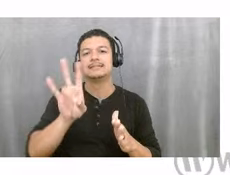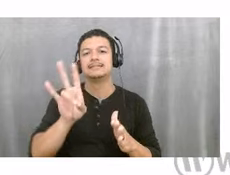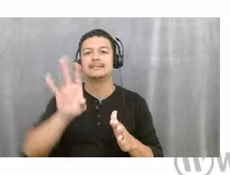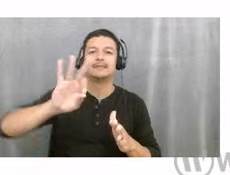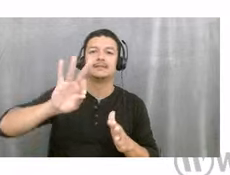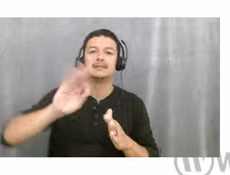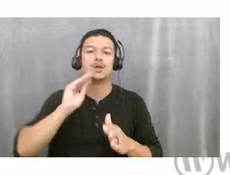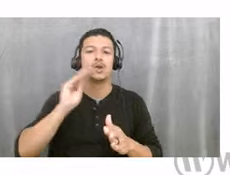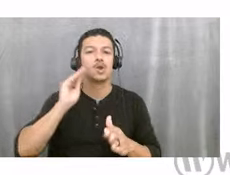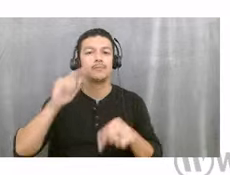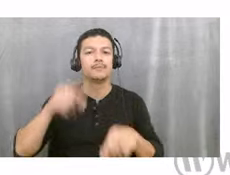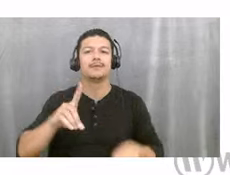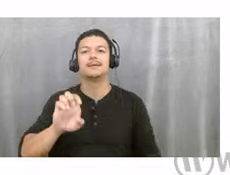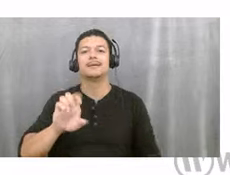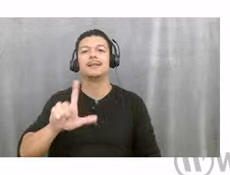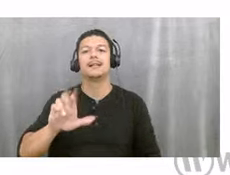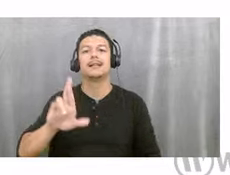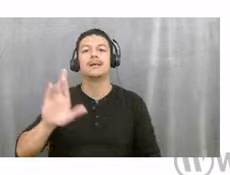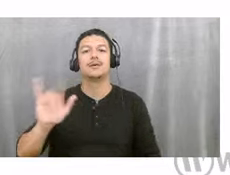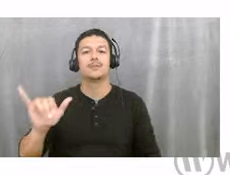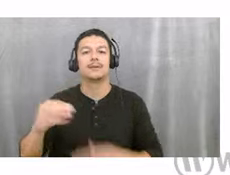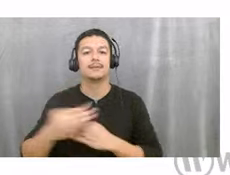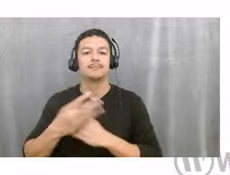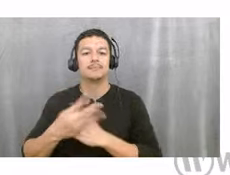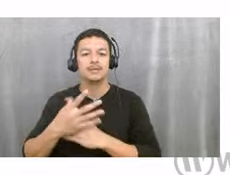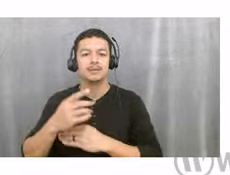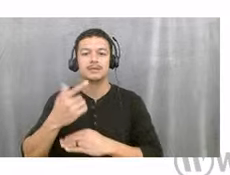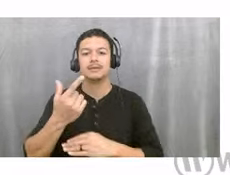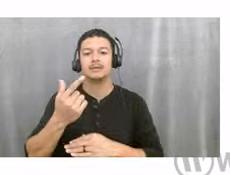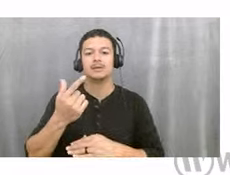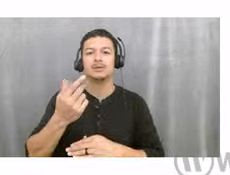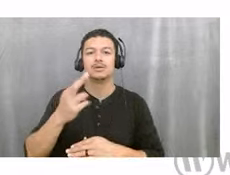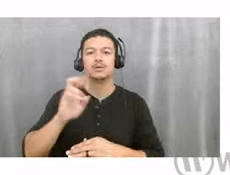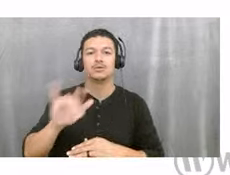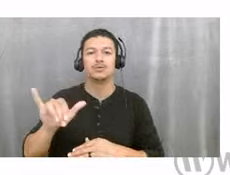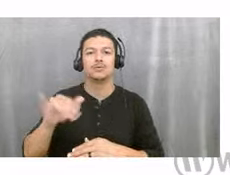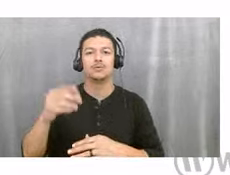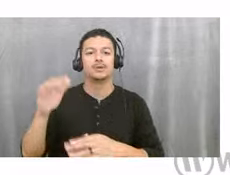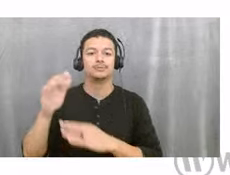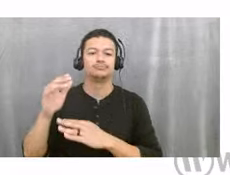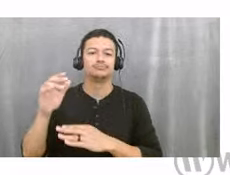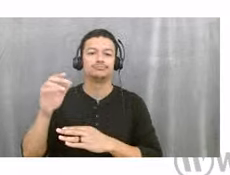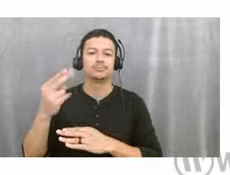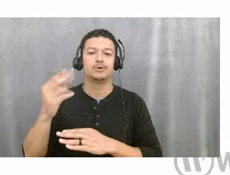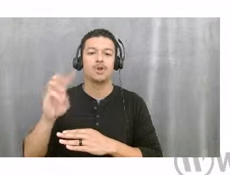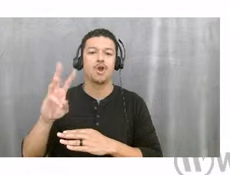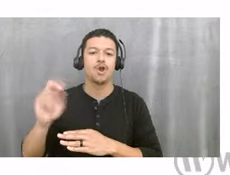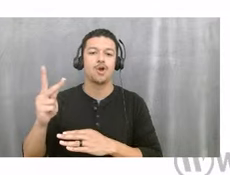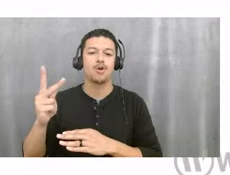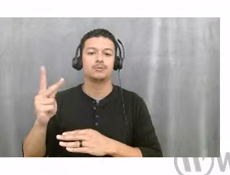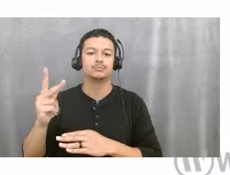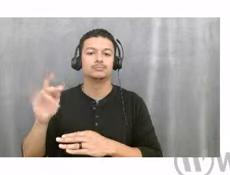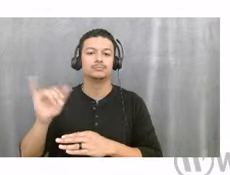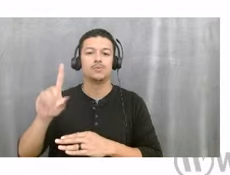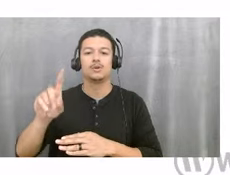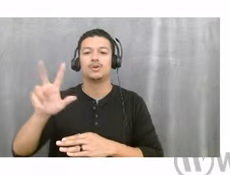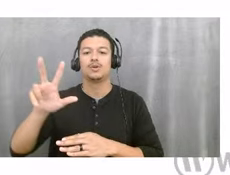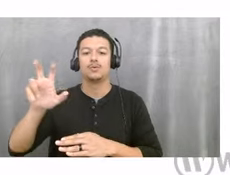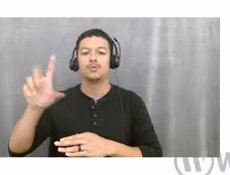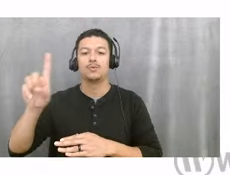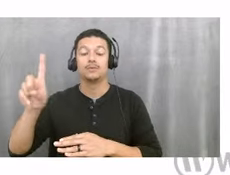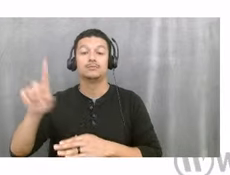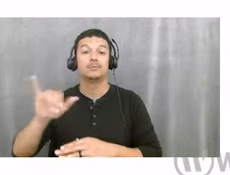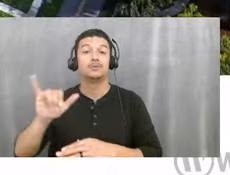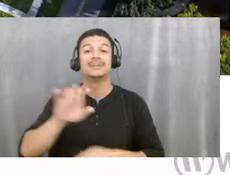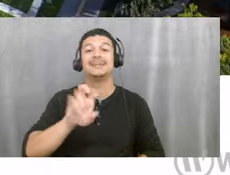Delray Beach, Greyhawk Landing, 131 homes in western Palm Beach County, and Everton, 210 townhomes